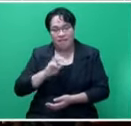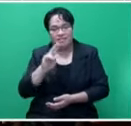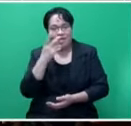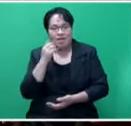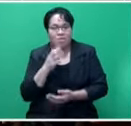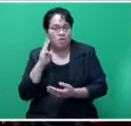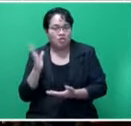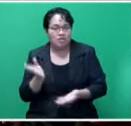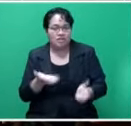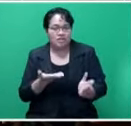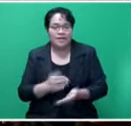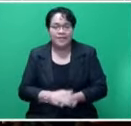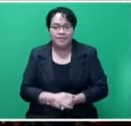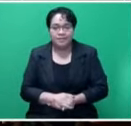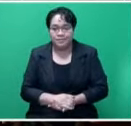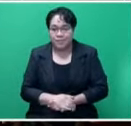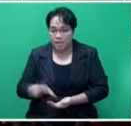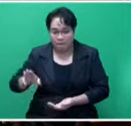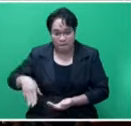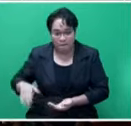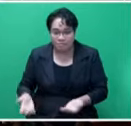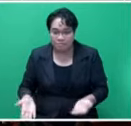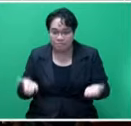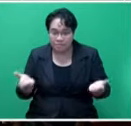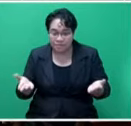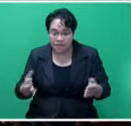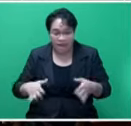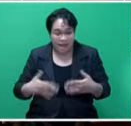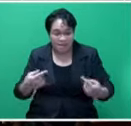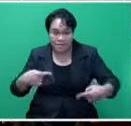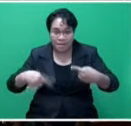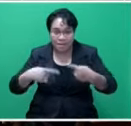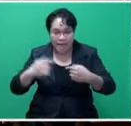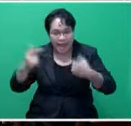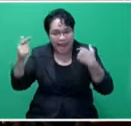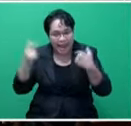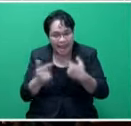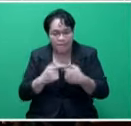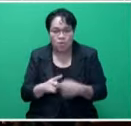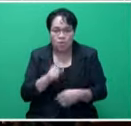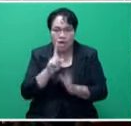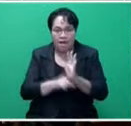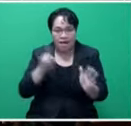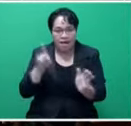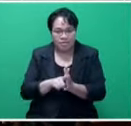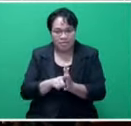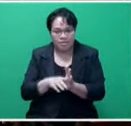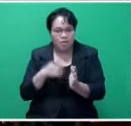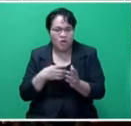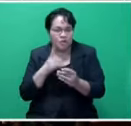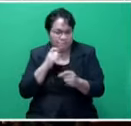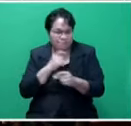a motion. Honourable Members, the debate is limited to one hour, pursuant to resolution